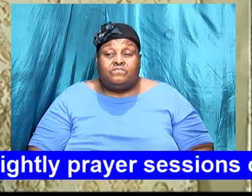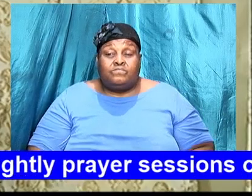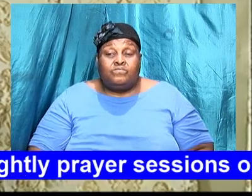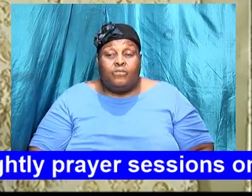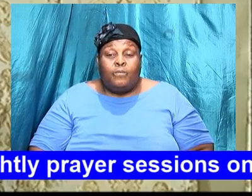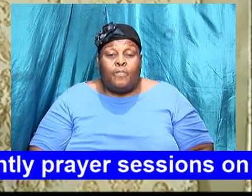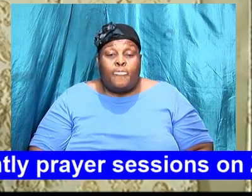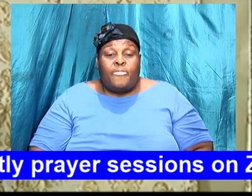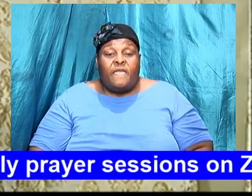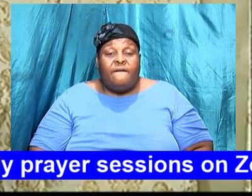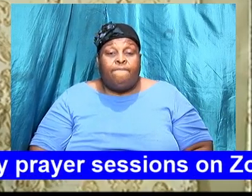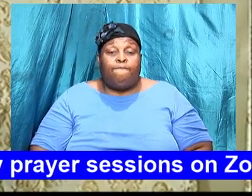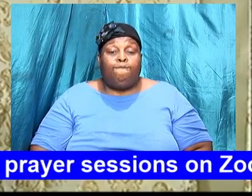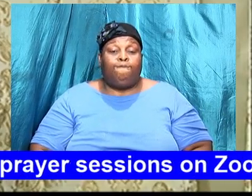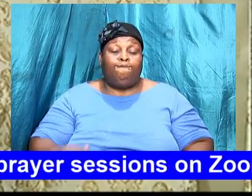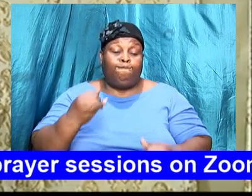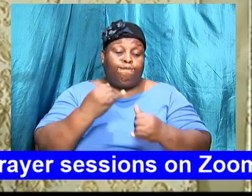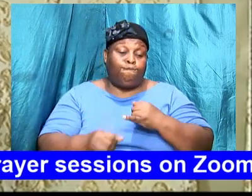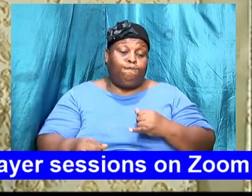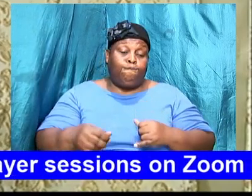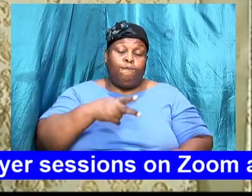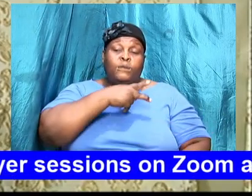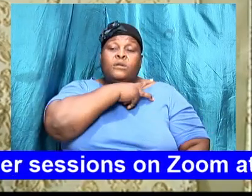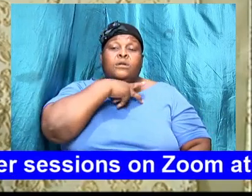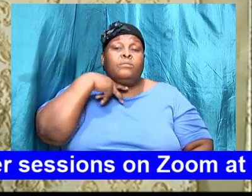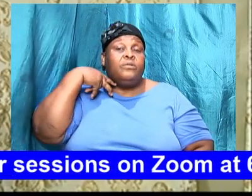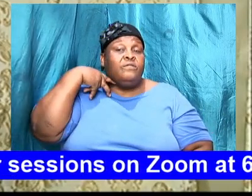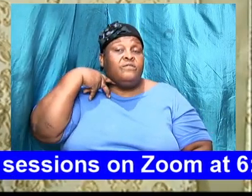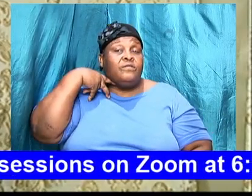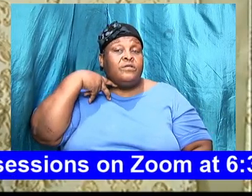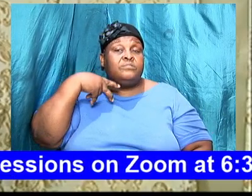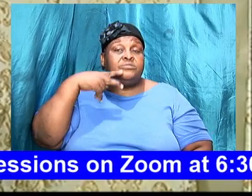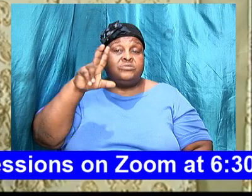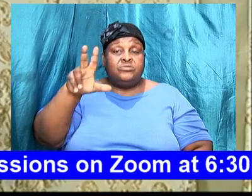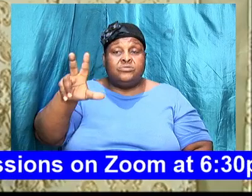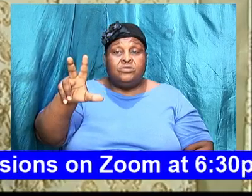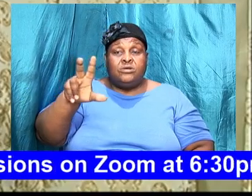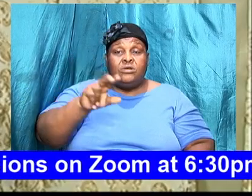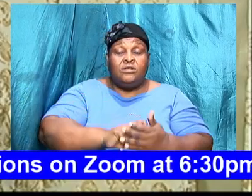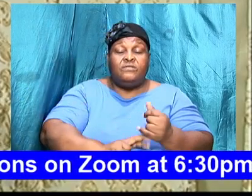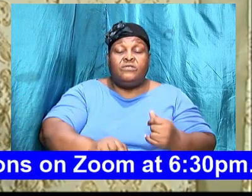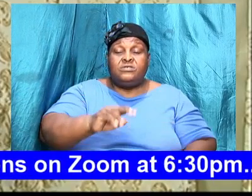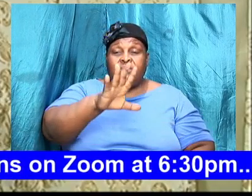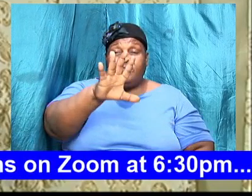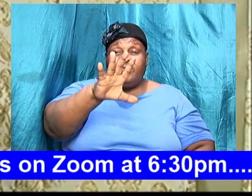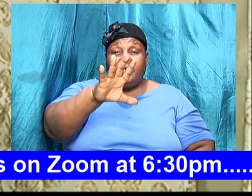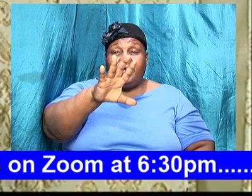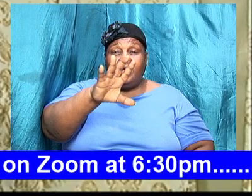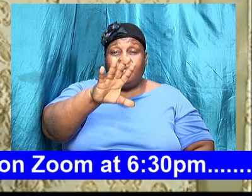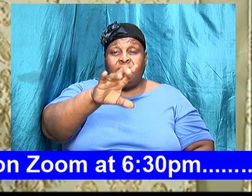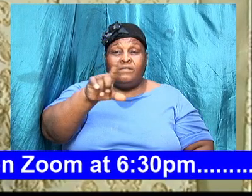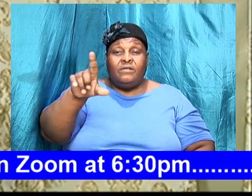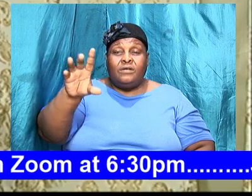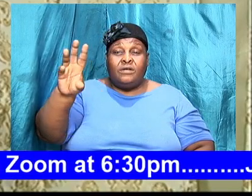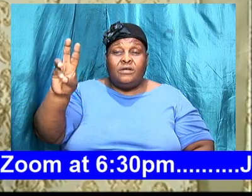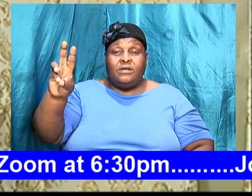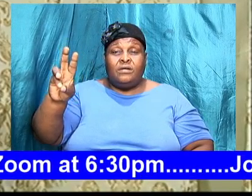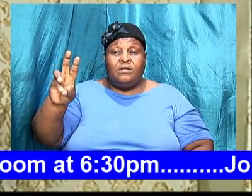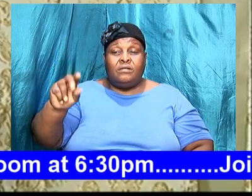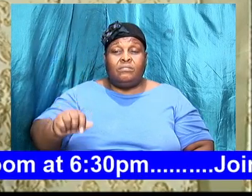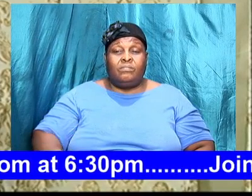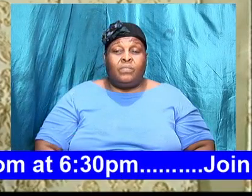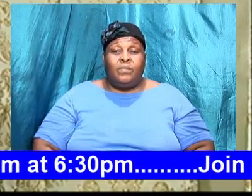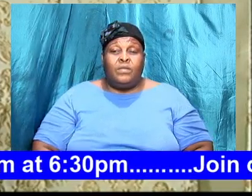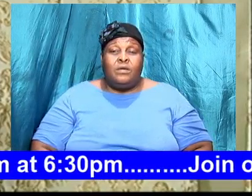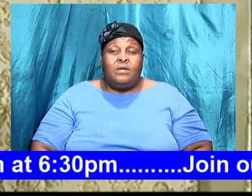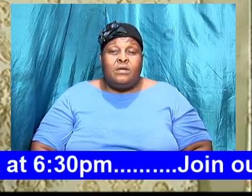and finally the Bible in Proverbs 3 verses 5 and 6 gives us the